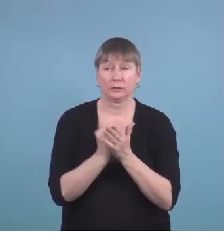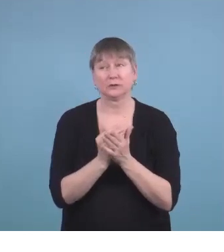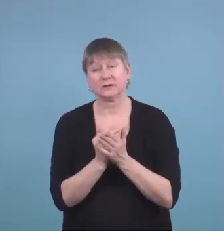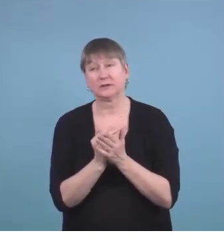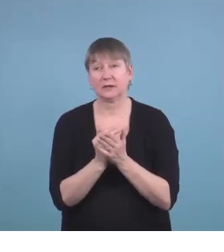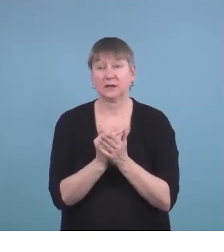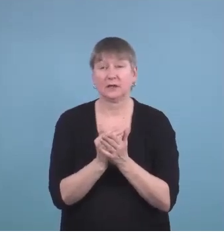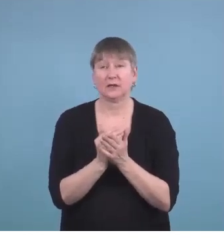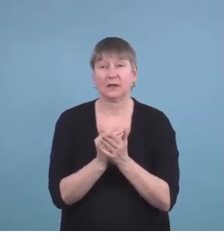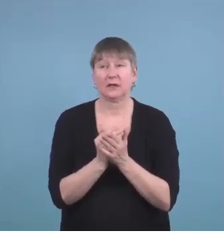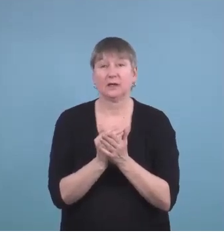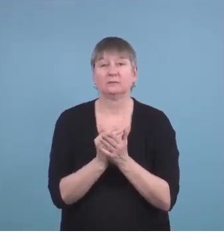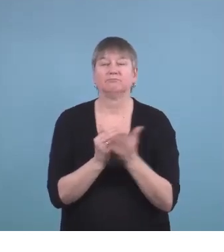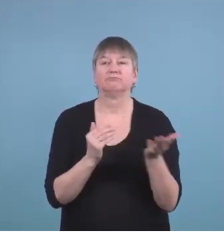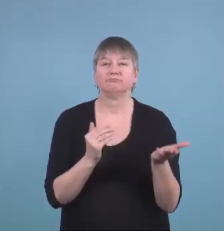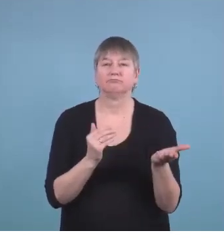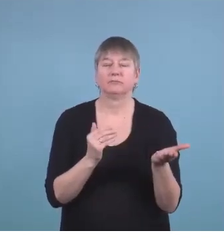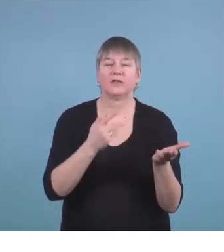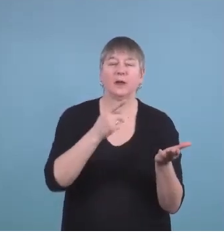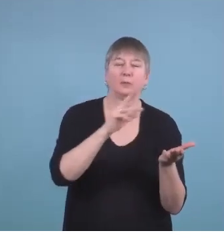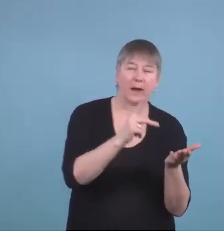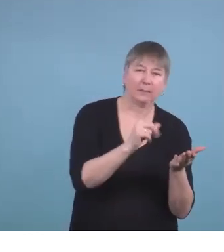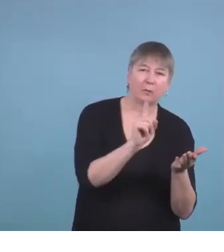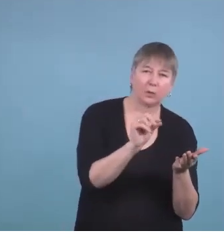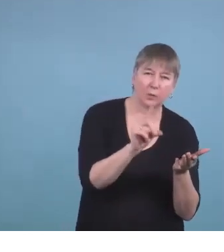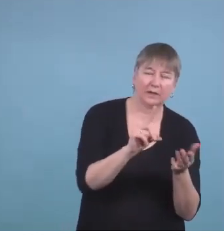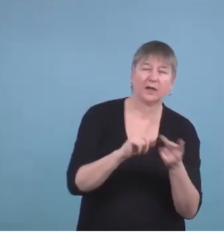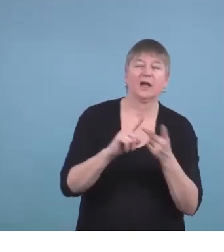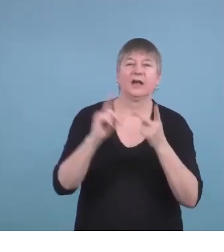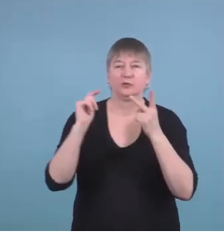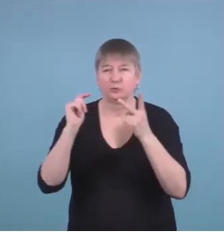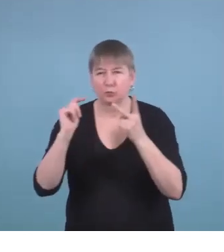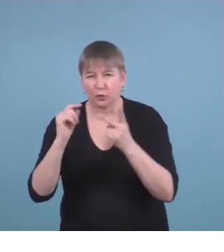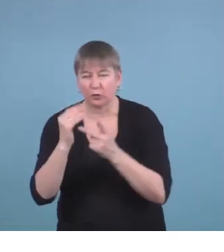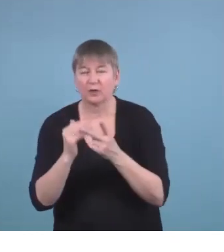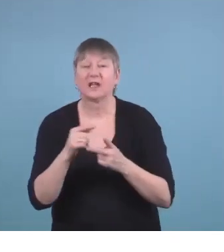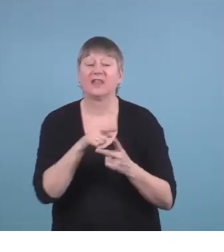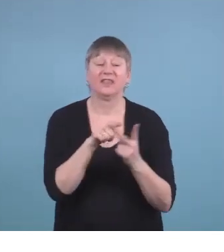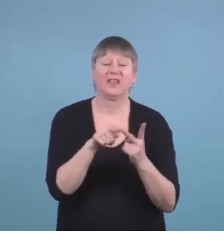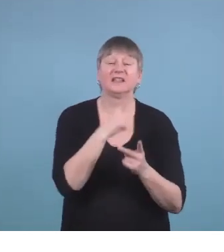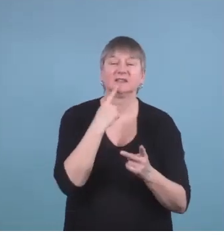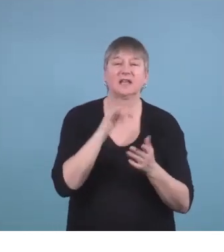appreciative of which was the prep 101 the tutorial classes and the professor's office hours.